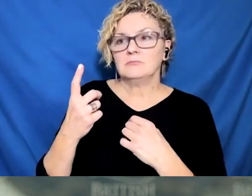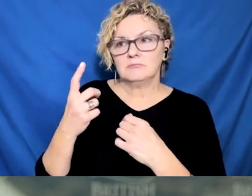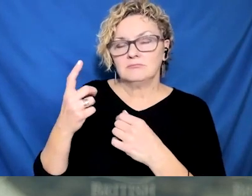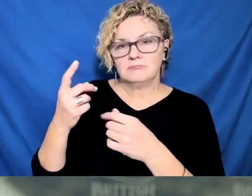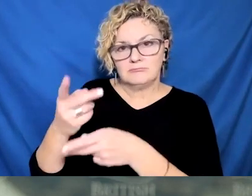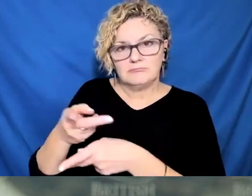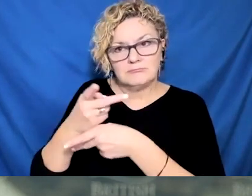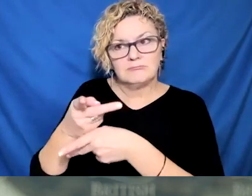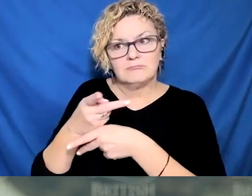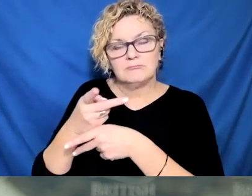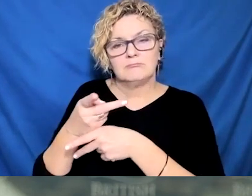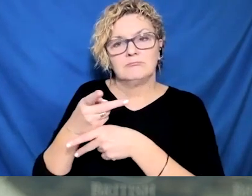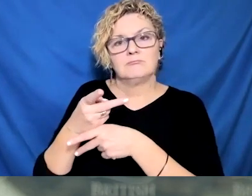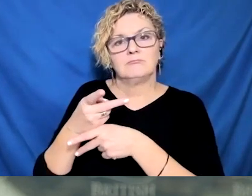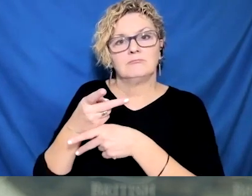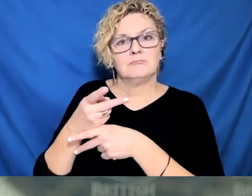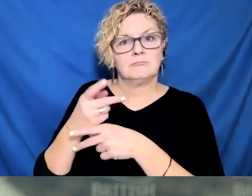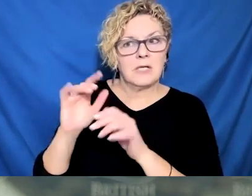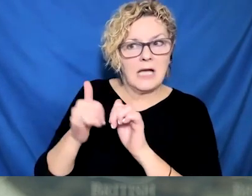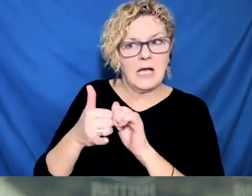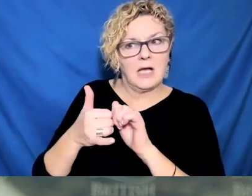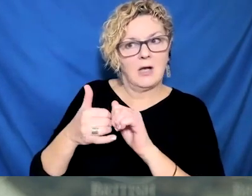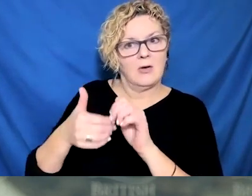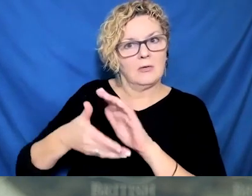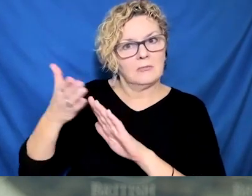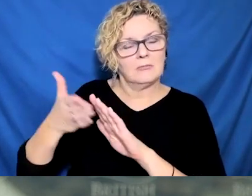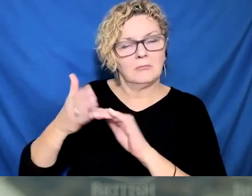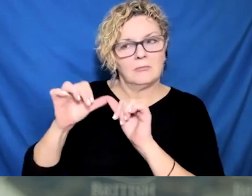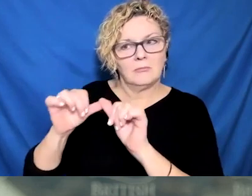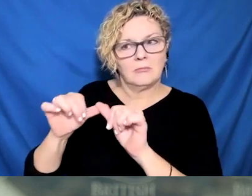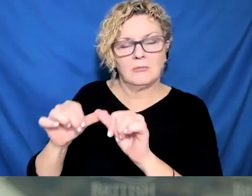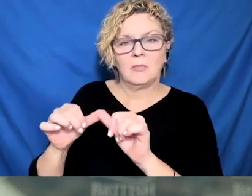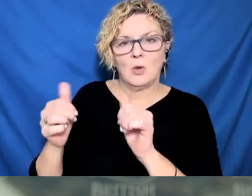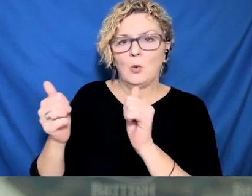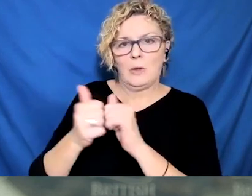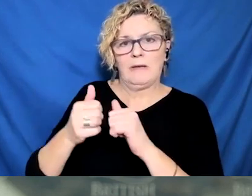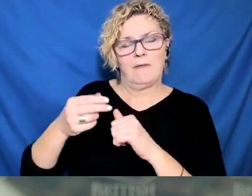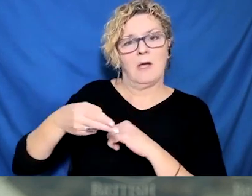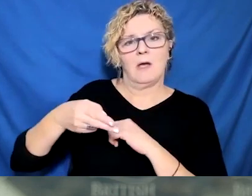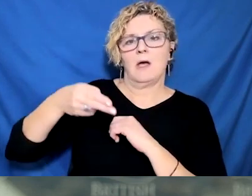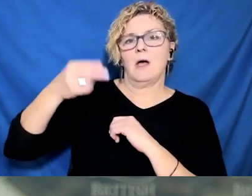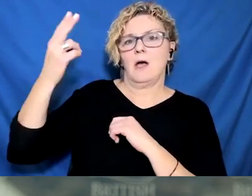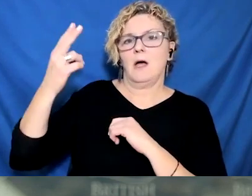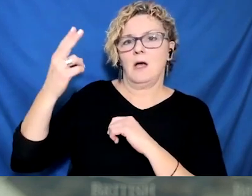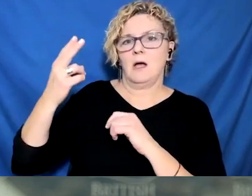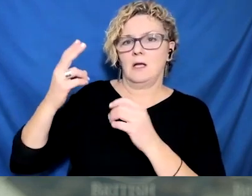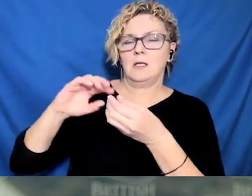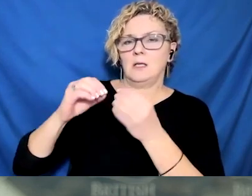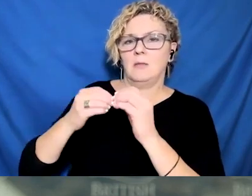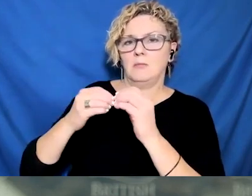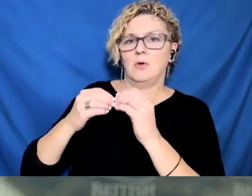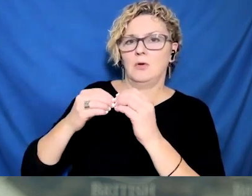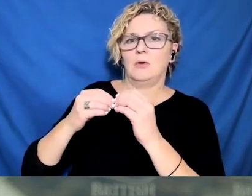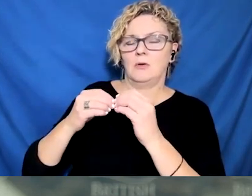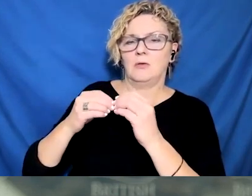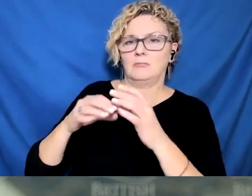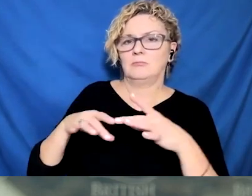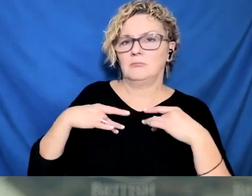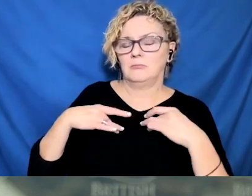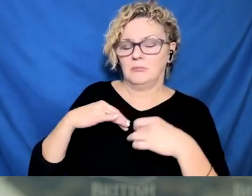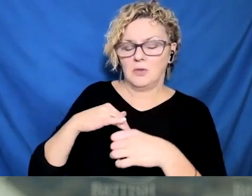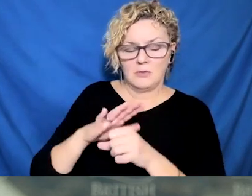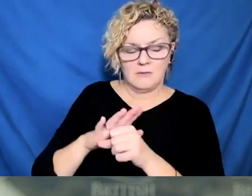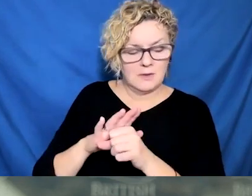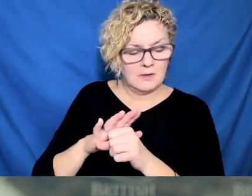the information bulletin went out, I believe, at three o'clock. The briefing happened at three o'clock.